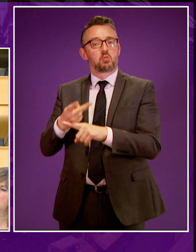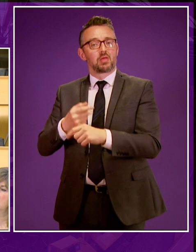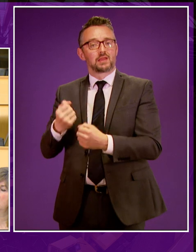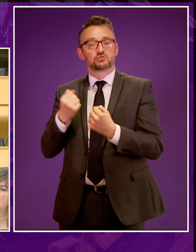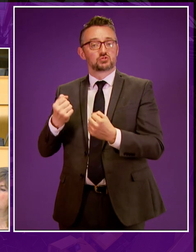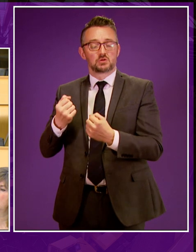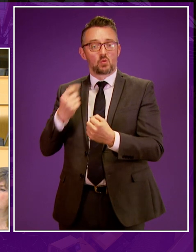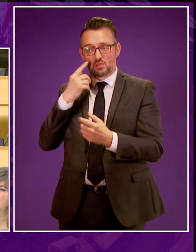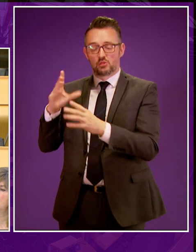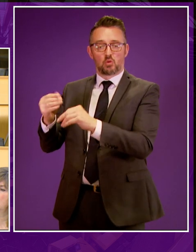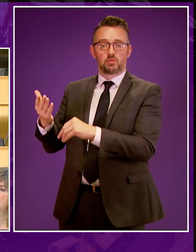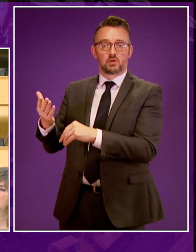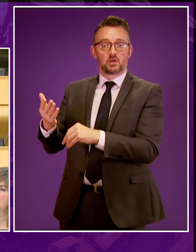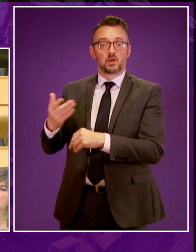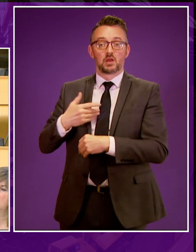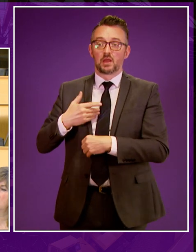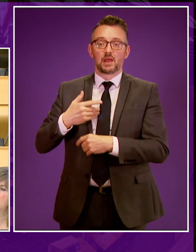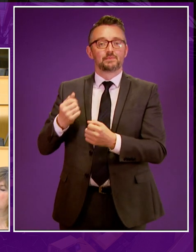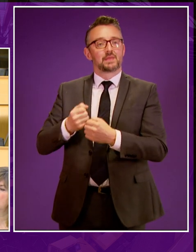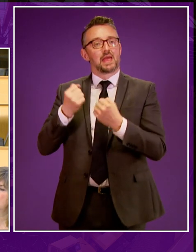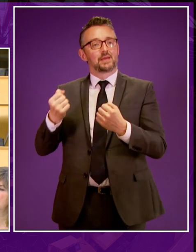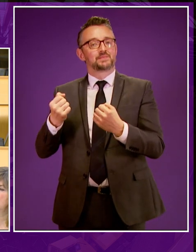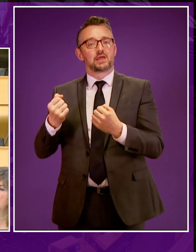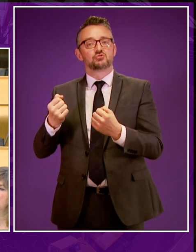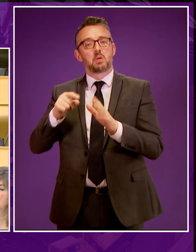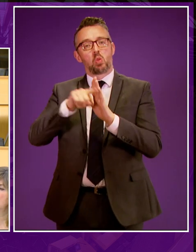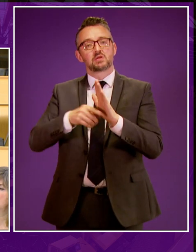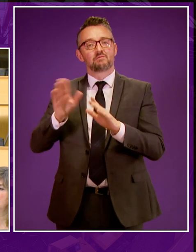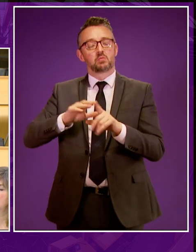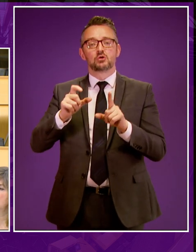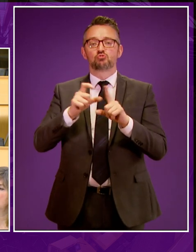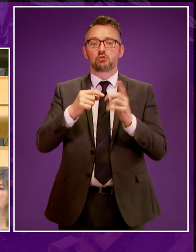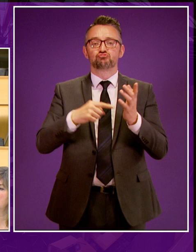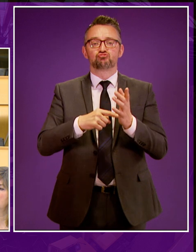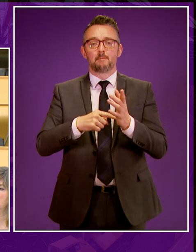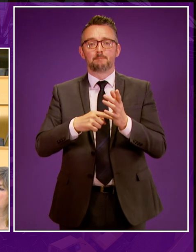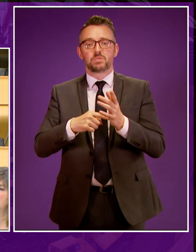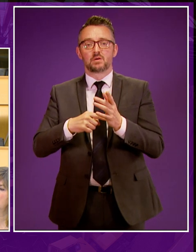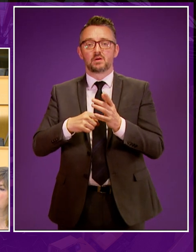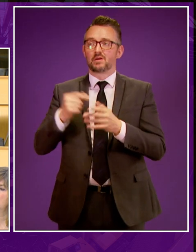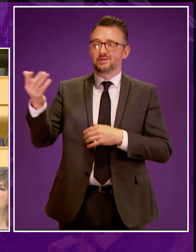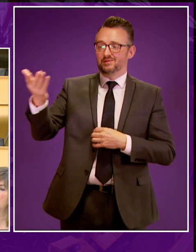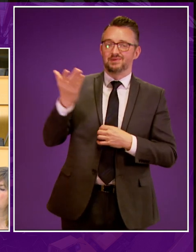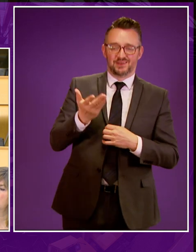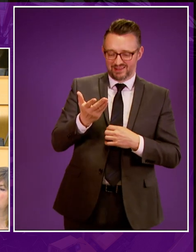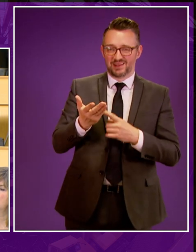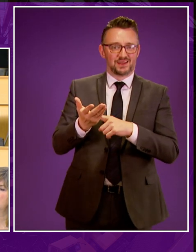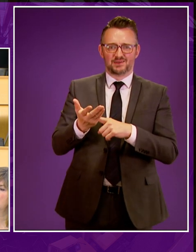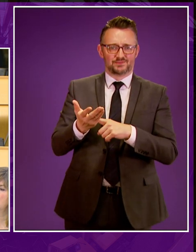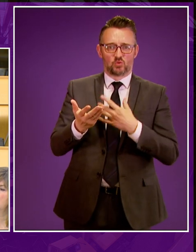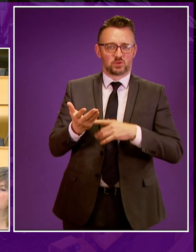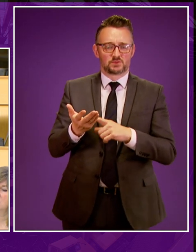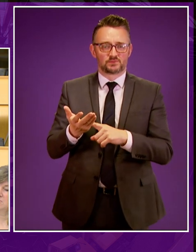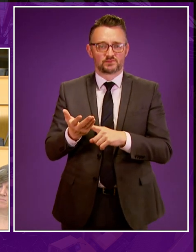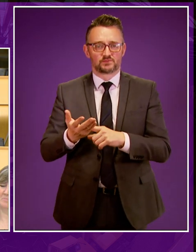We certainly don't need to be importing energy policies from Donald Trump, blown in on the hot air of Murdo Fraser and Jim Sillars.